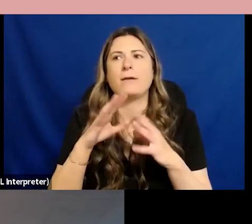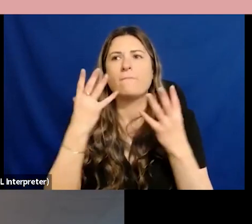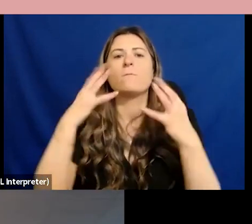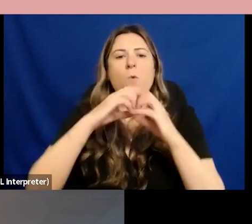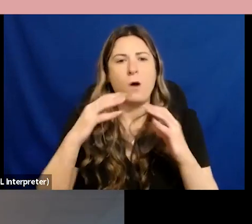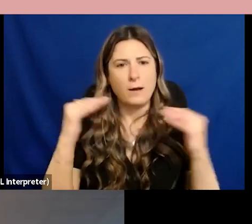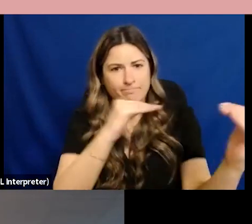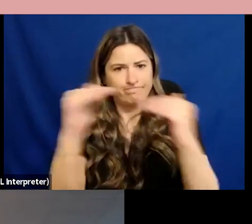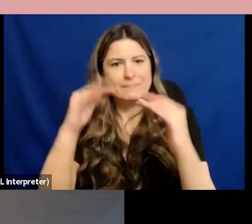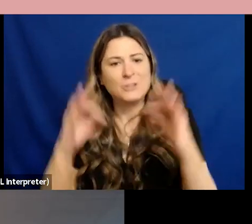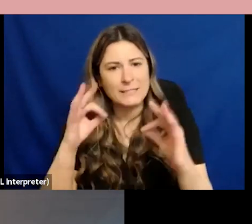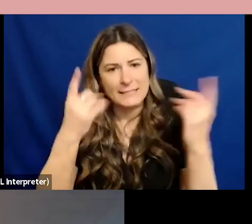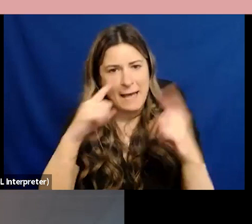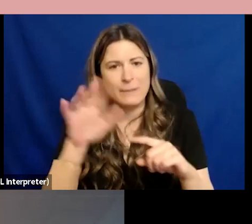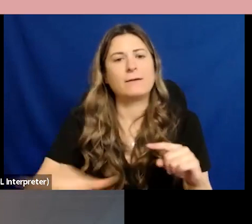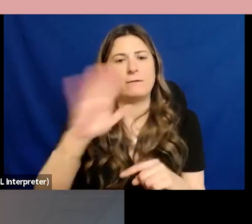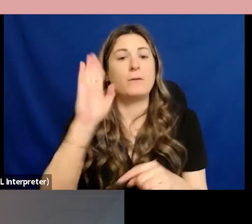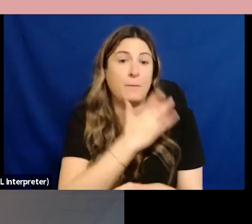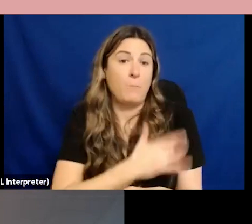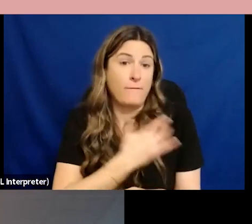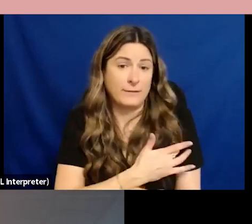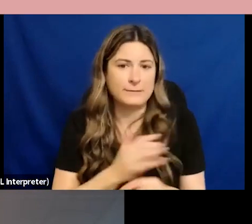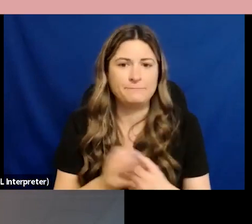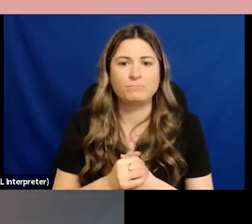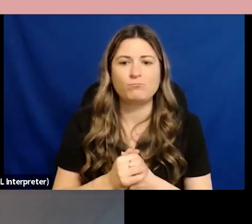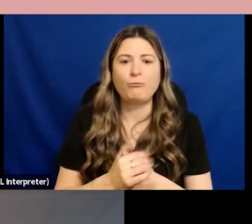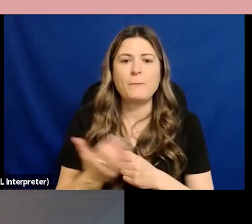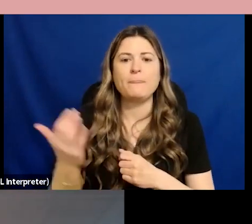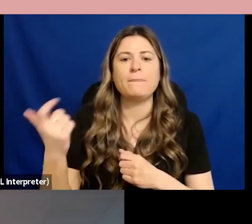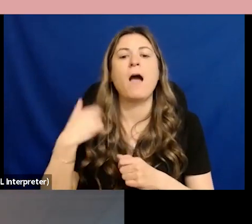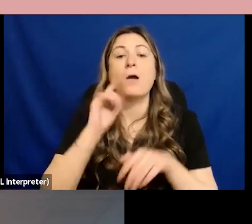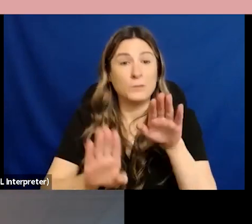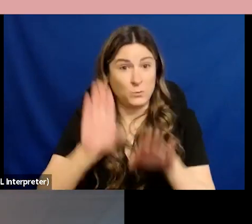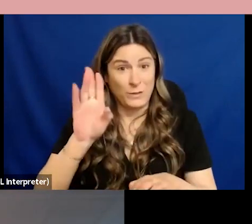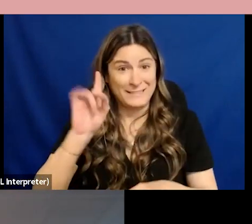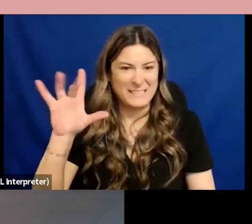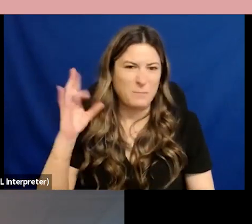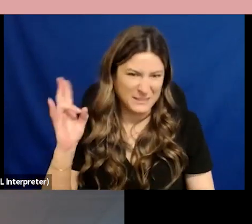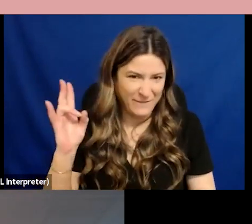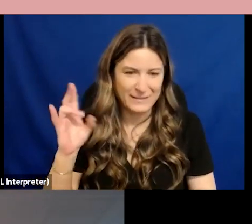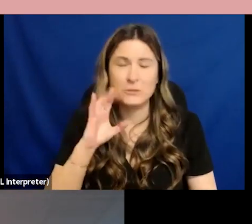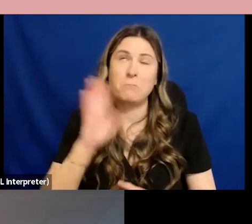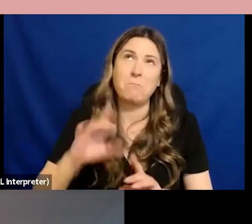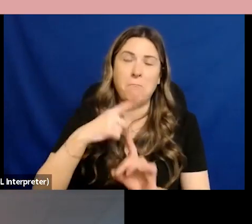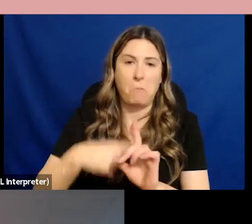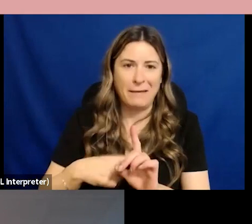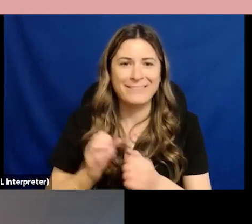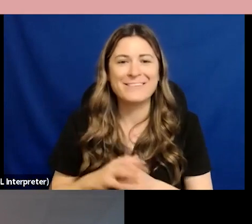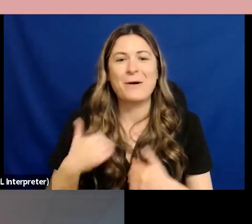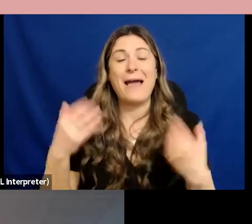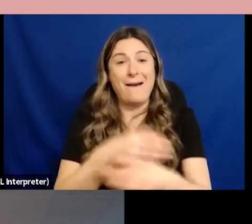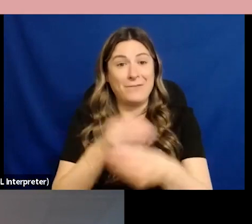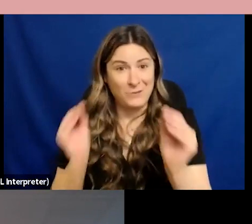on december 7th a little over a month ago um and i i have this office now that has this years of history um